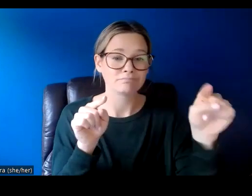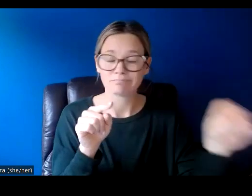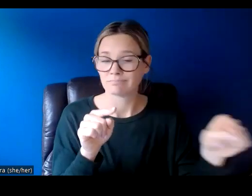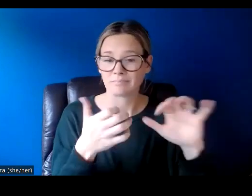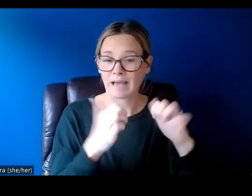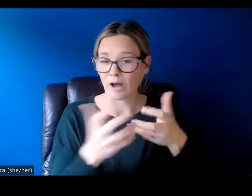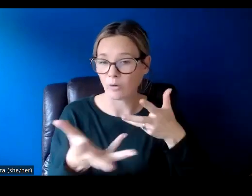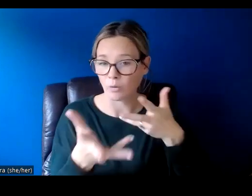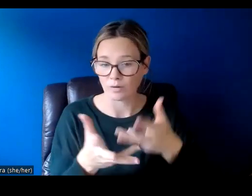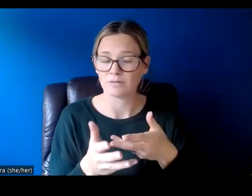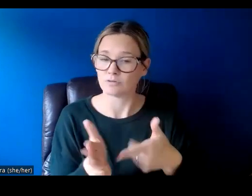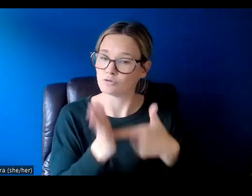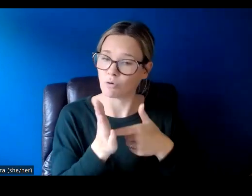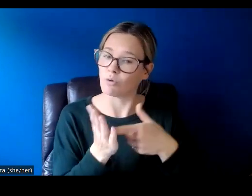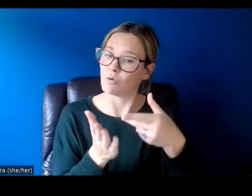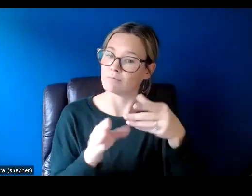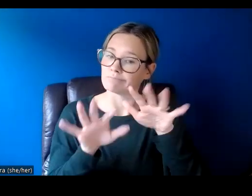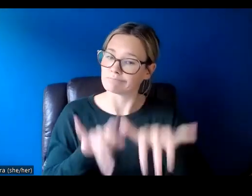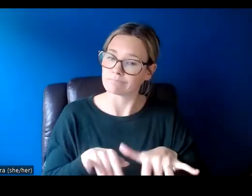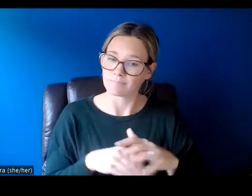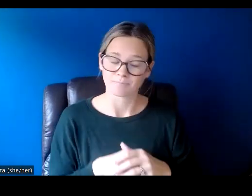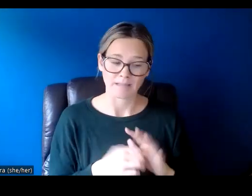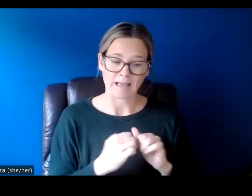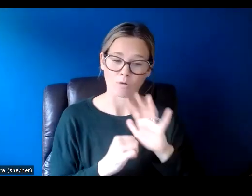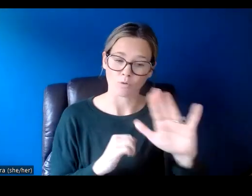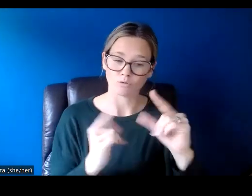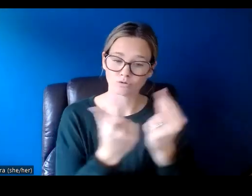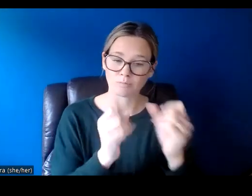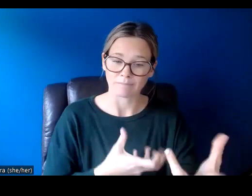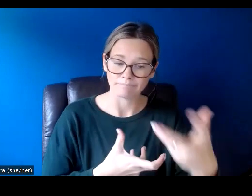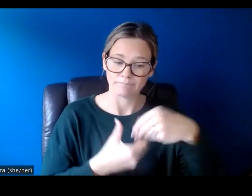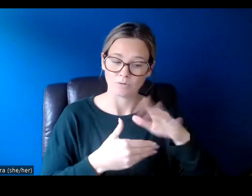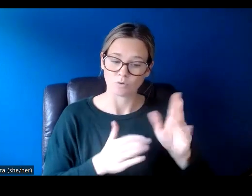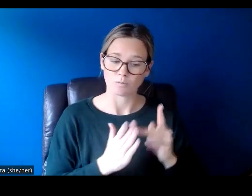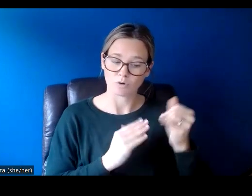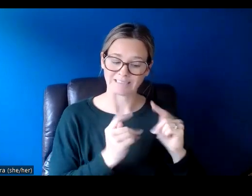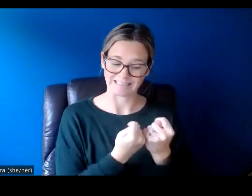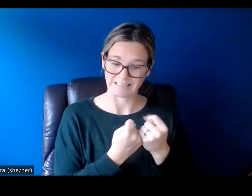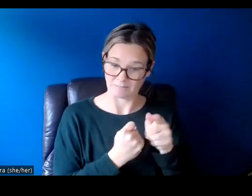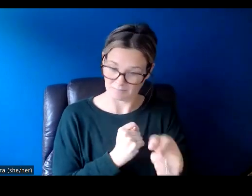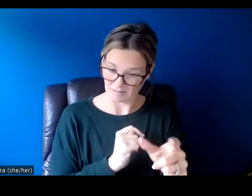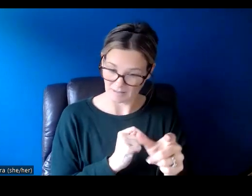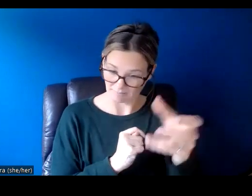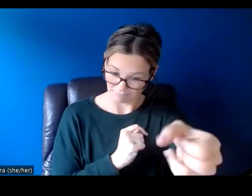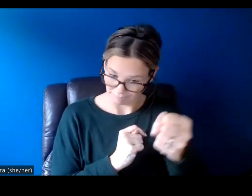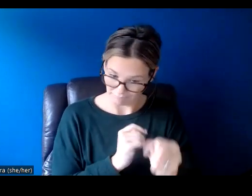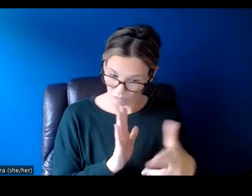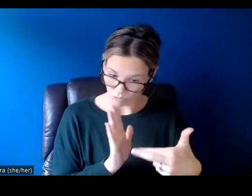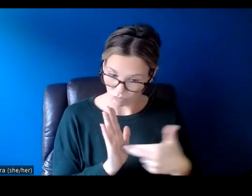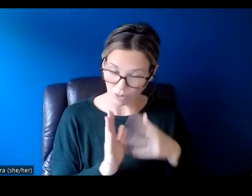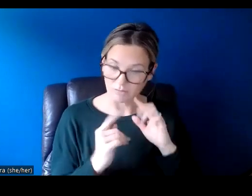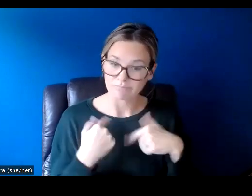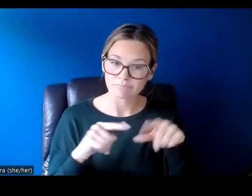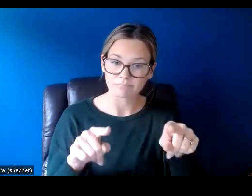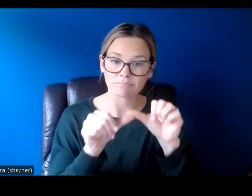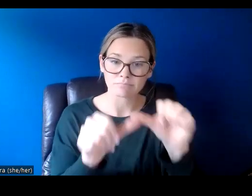And we want you to show us how these groups can be included in your project team. Is there a role they can fill throughout the length of the project?